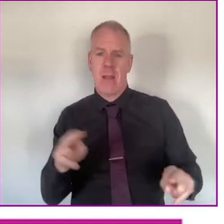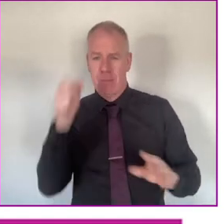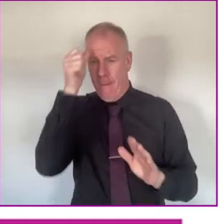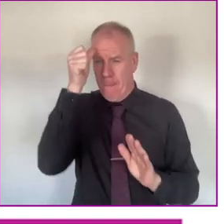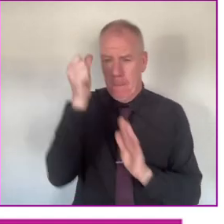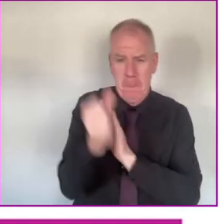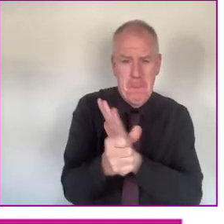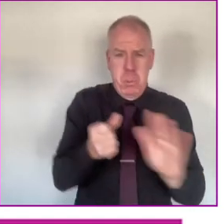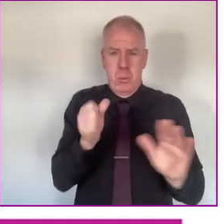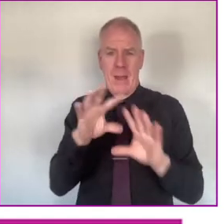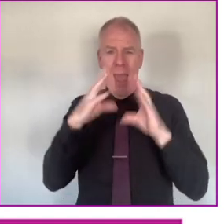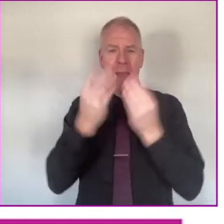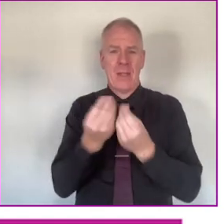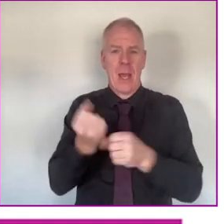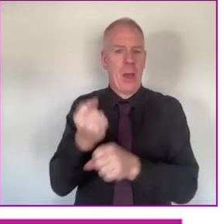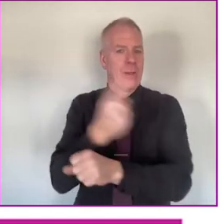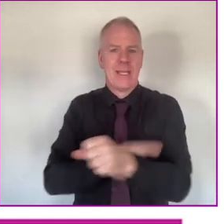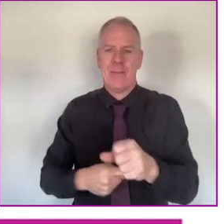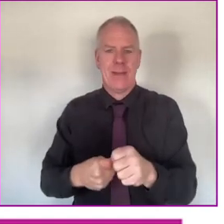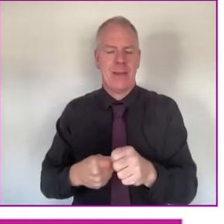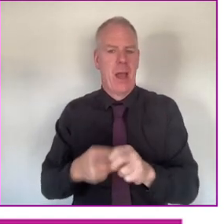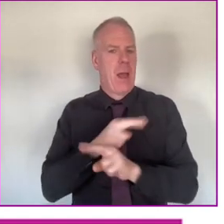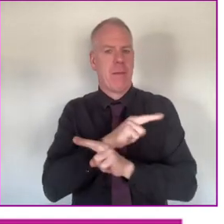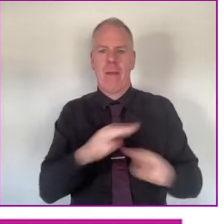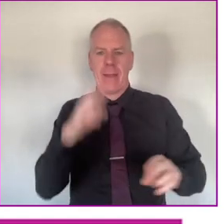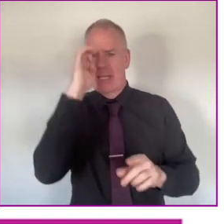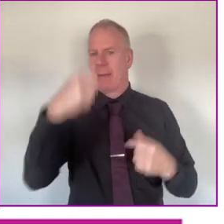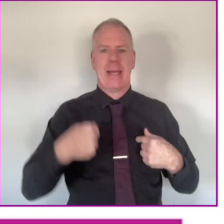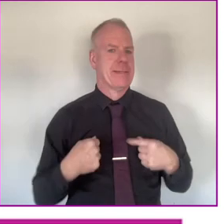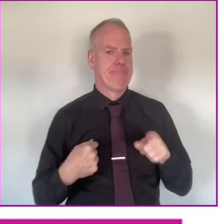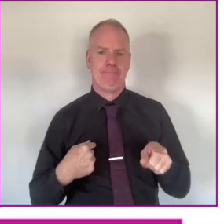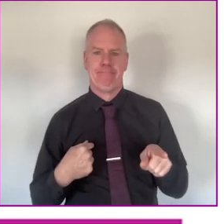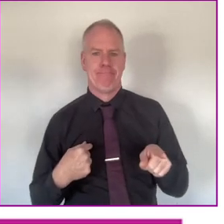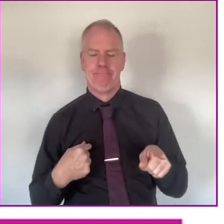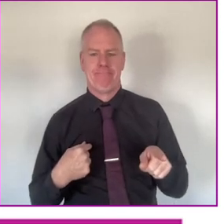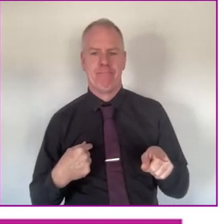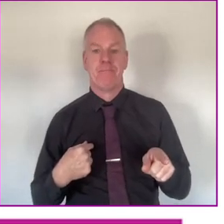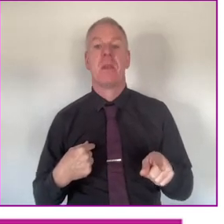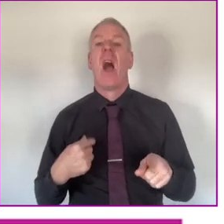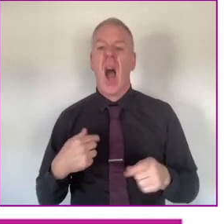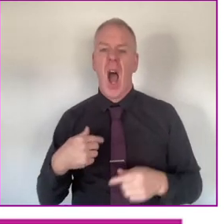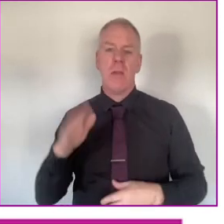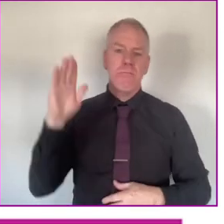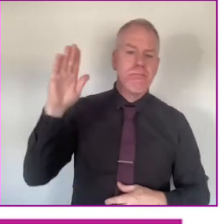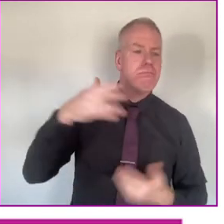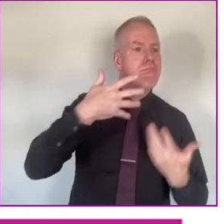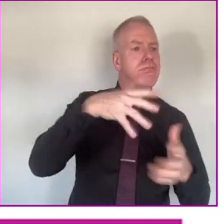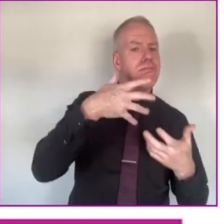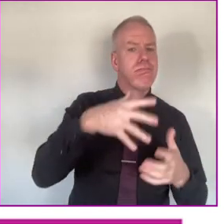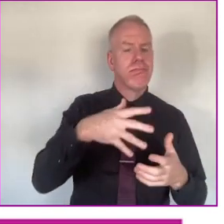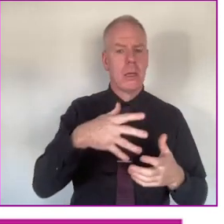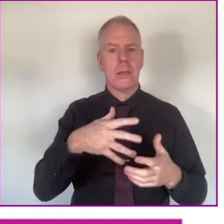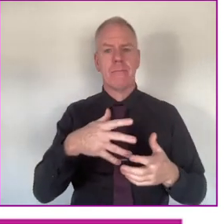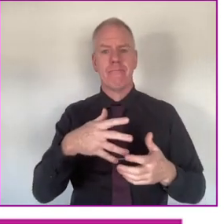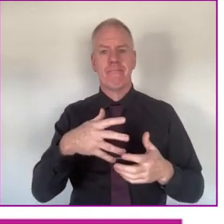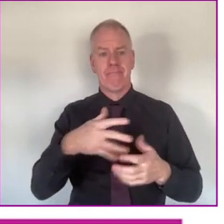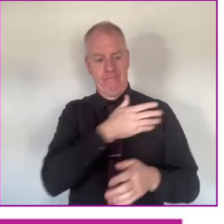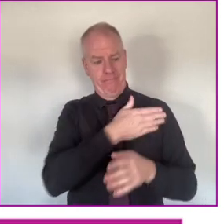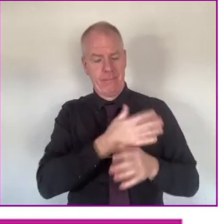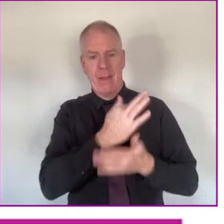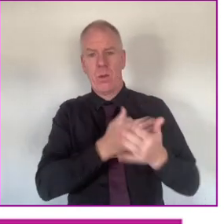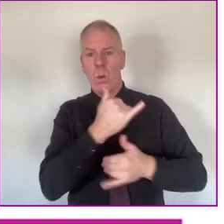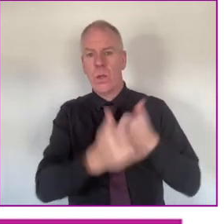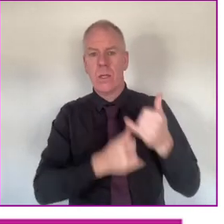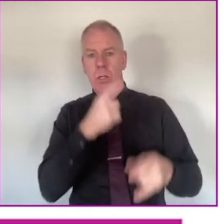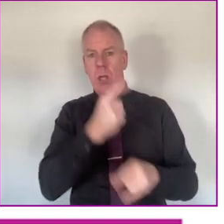I'm not the expert on everything around disability and neither am I expected to be. I do pipe up and I have talked over the